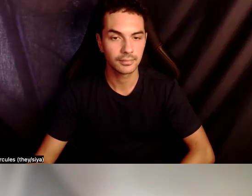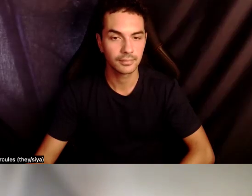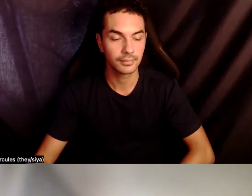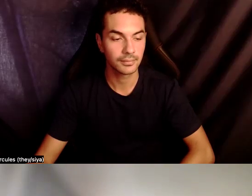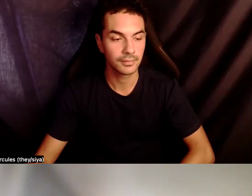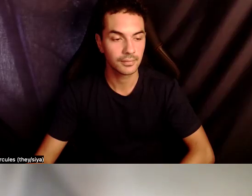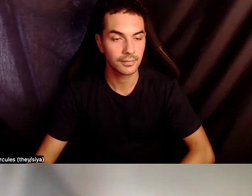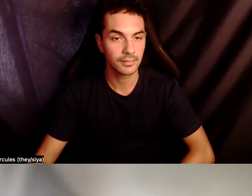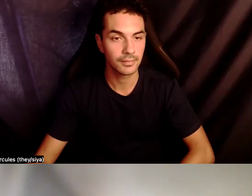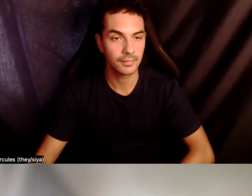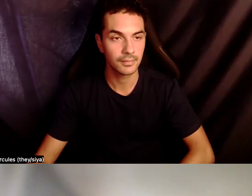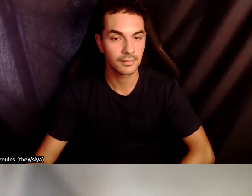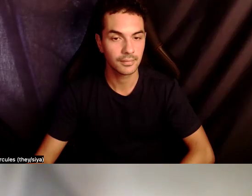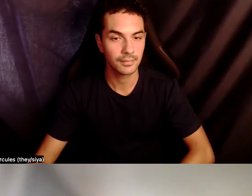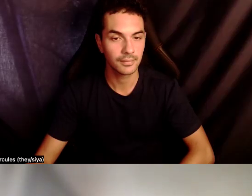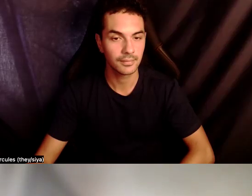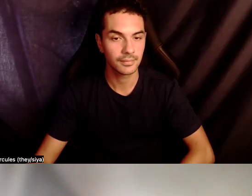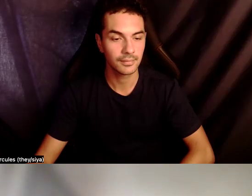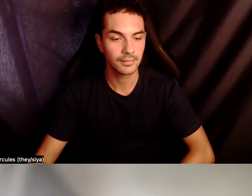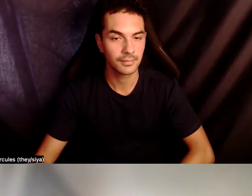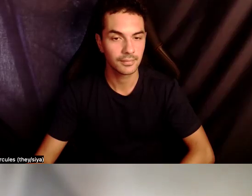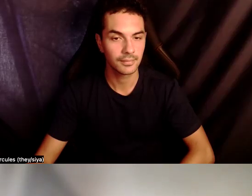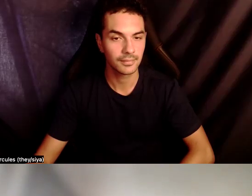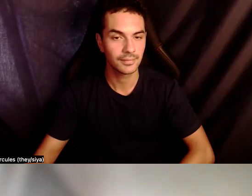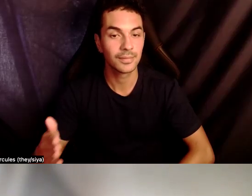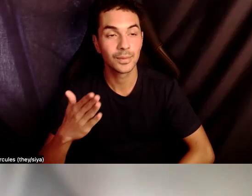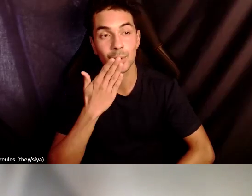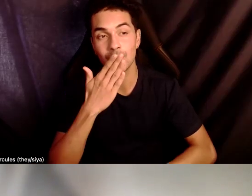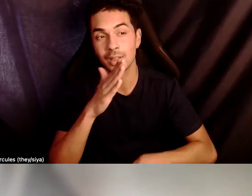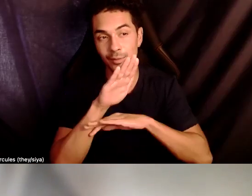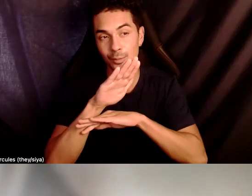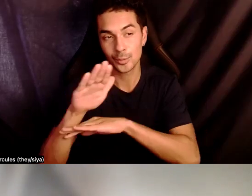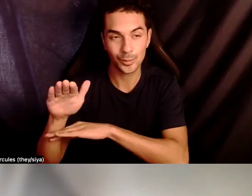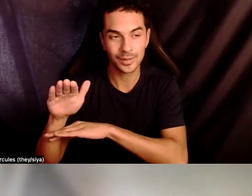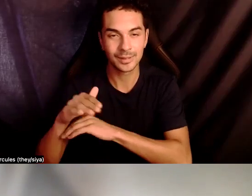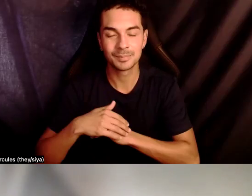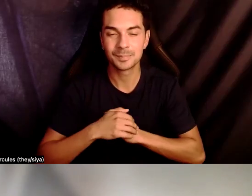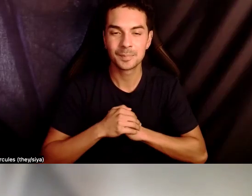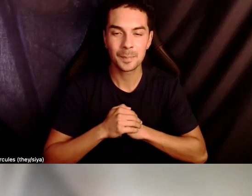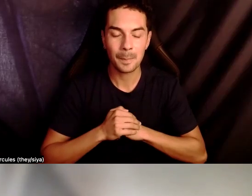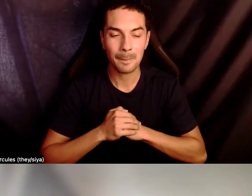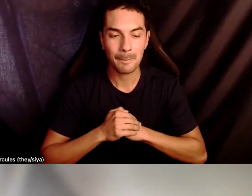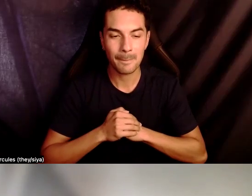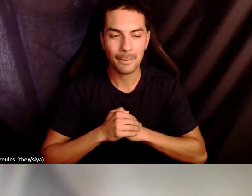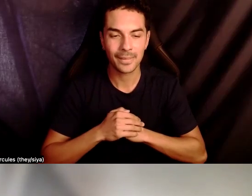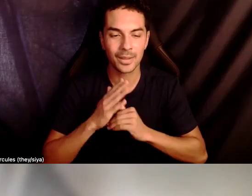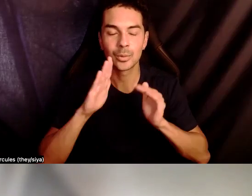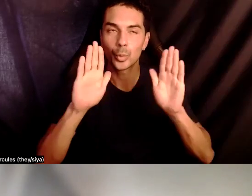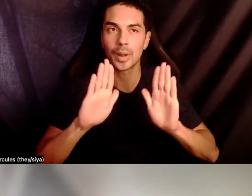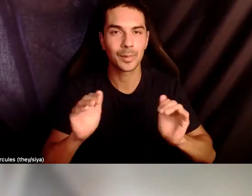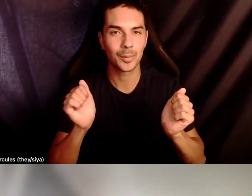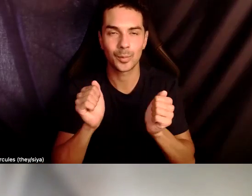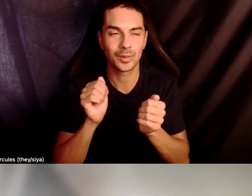Well, good afternoon. It is so good to be here with all of you today. I